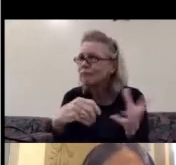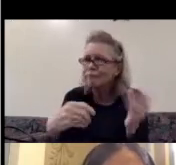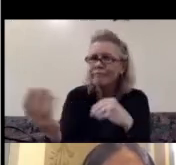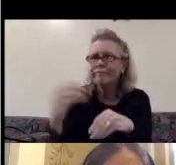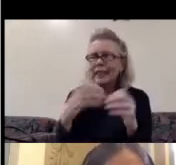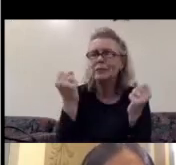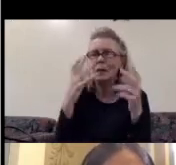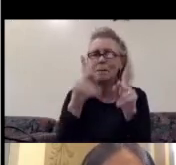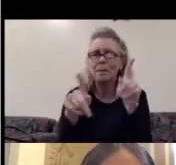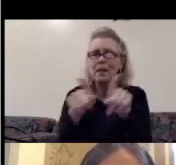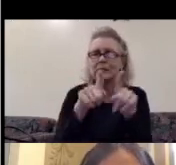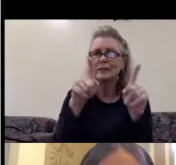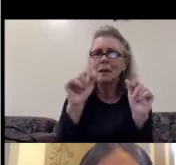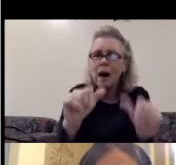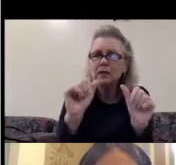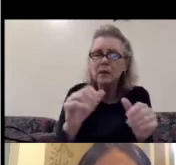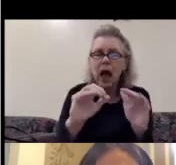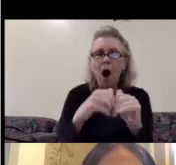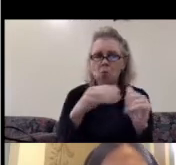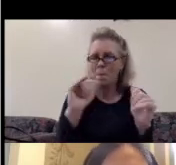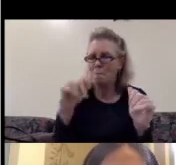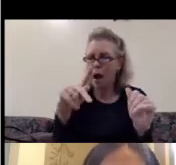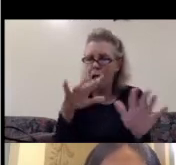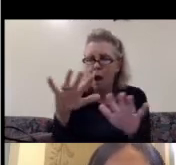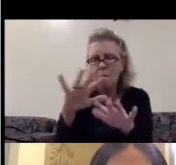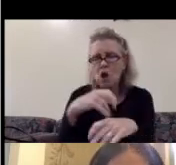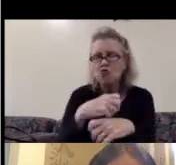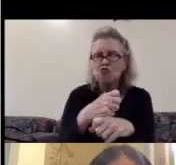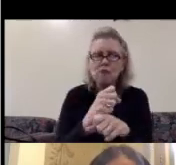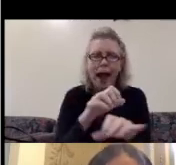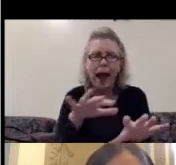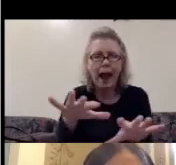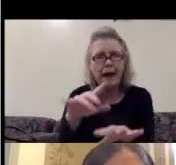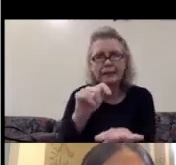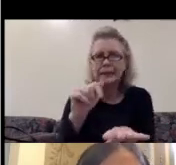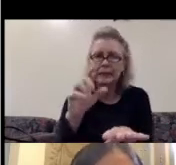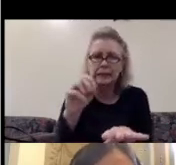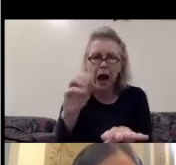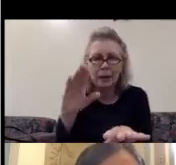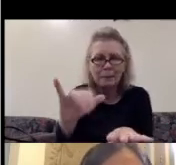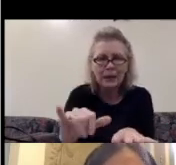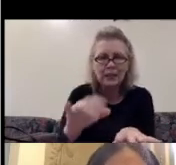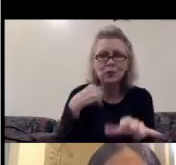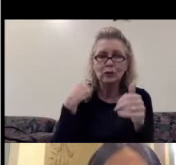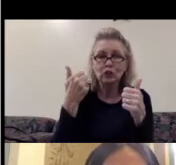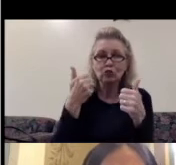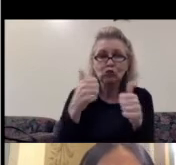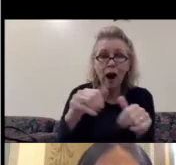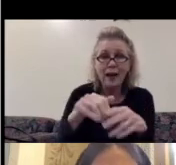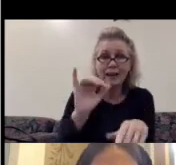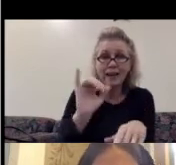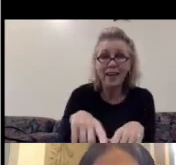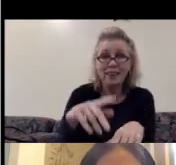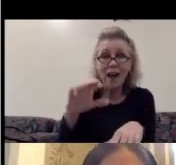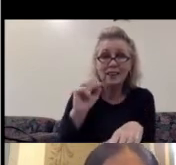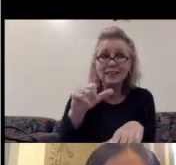How to mapping, how to create a taxonomy. In Salina, Kansas, I proposed a piece in collaboration with as many integrants of the